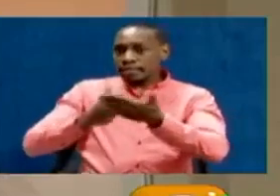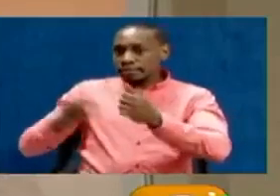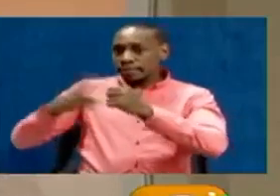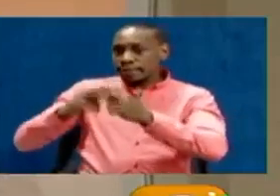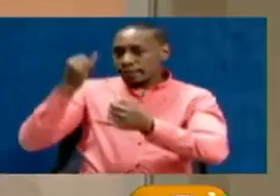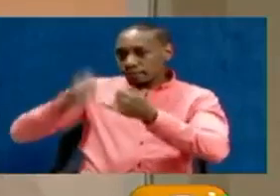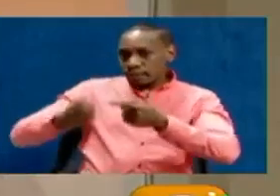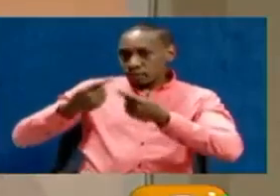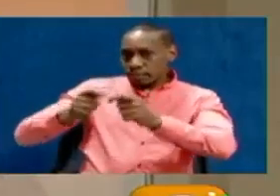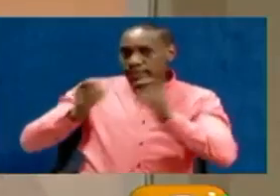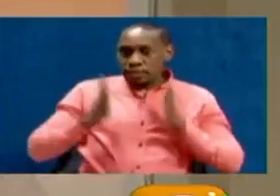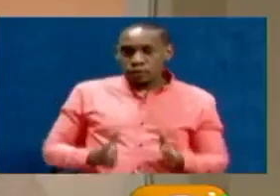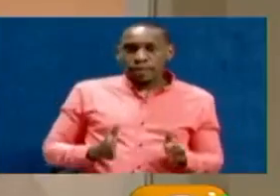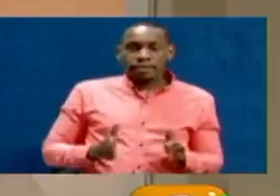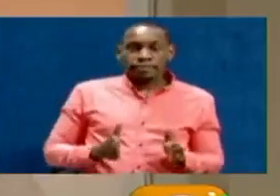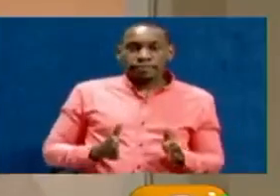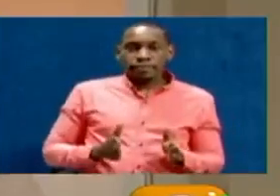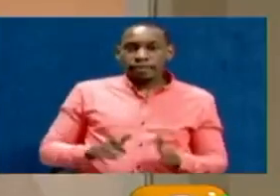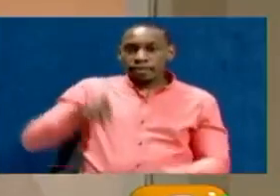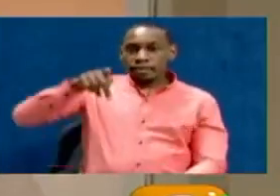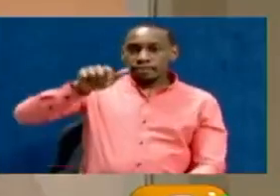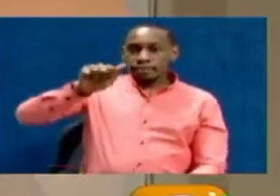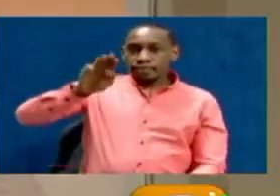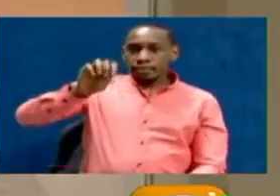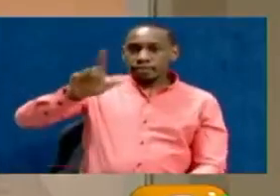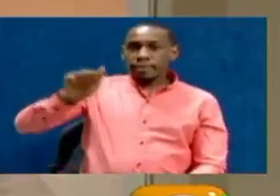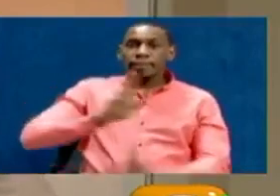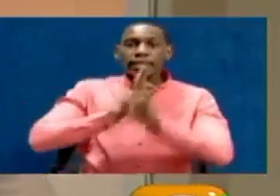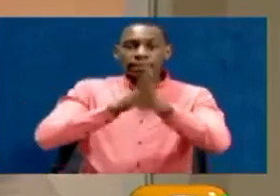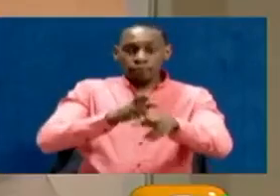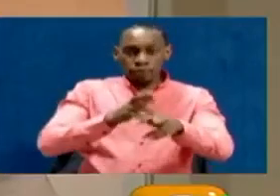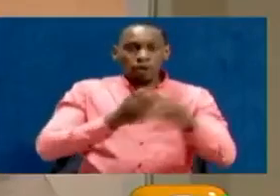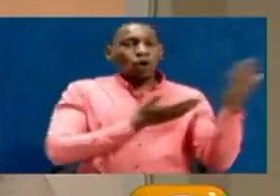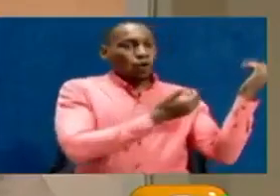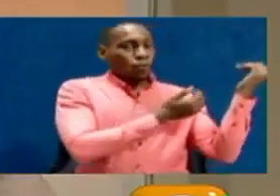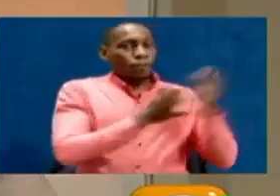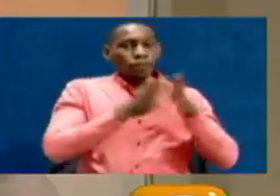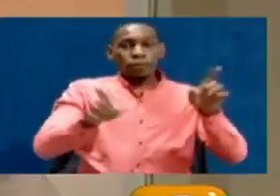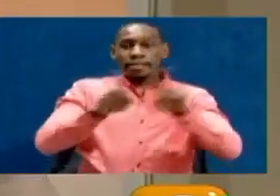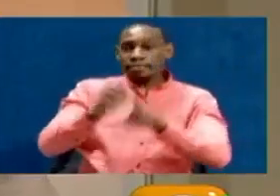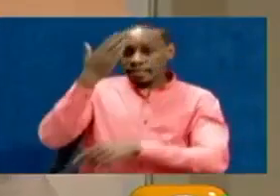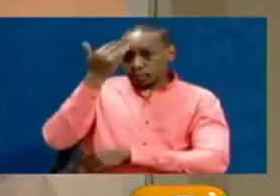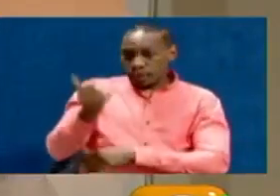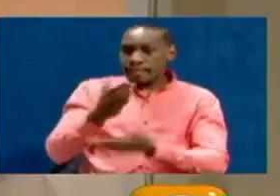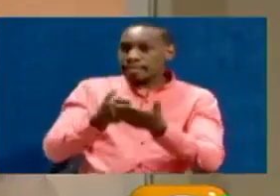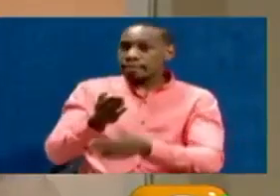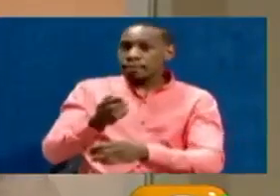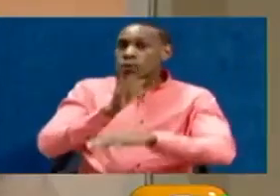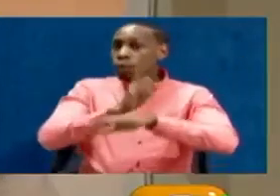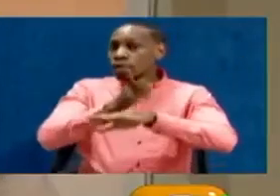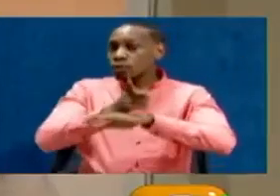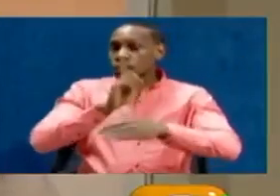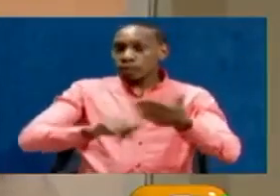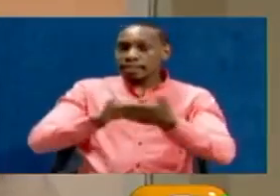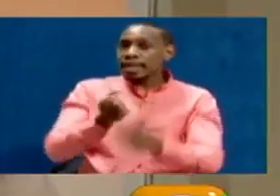the last phase of human trials. Pamela Asiga reports on the growing optimism and why some are warning